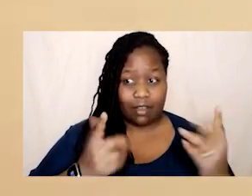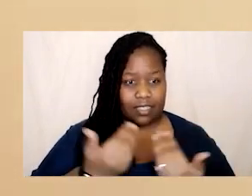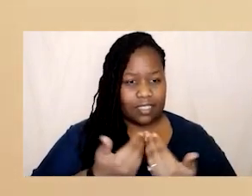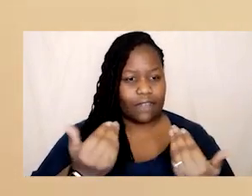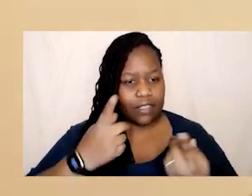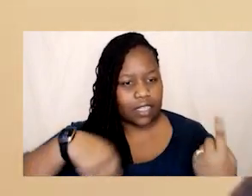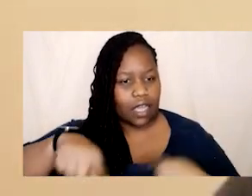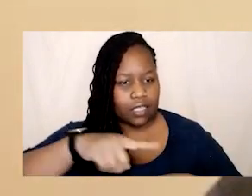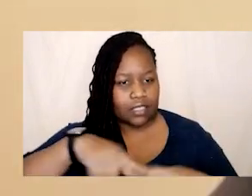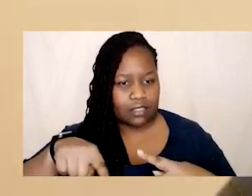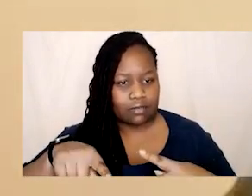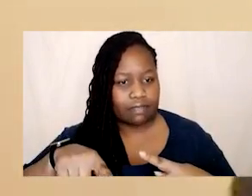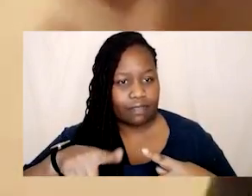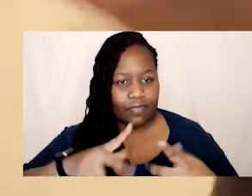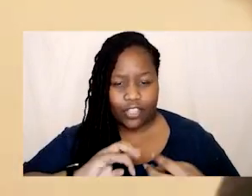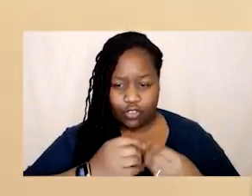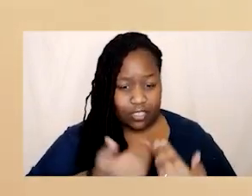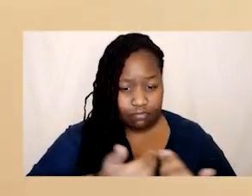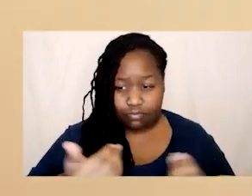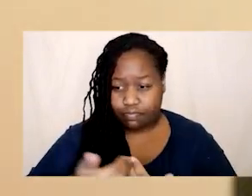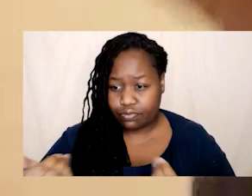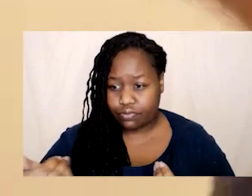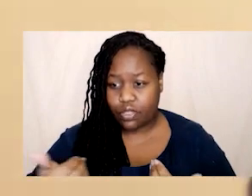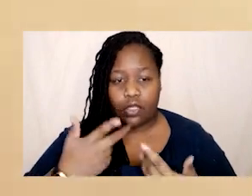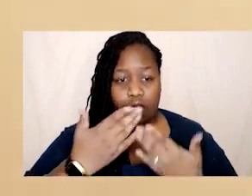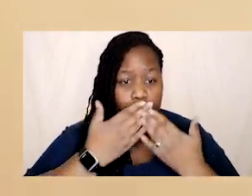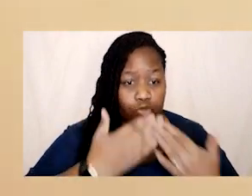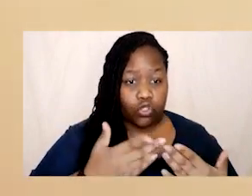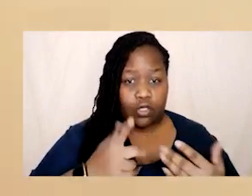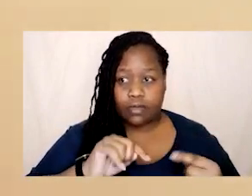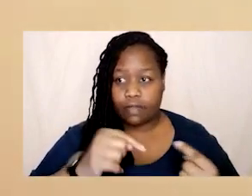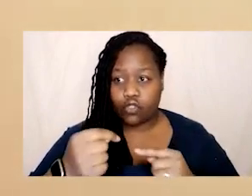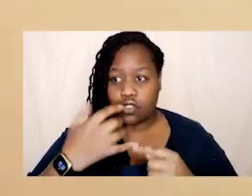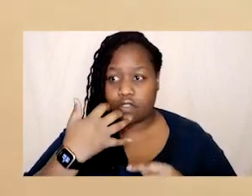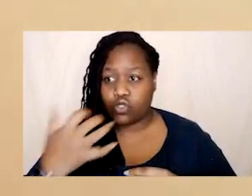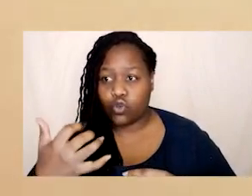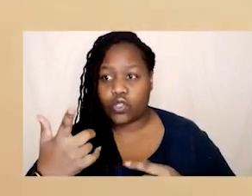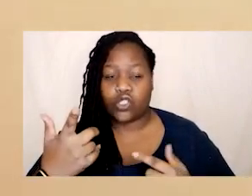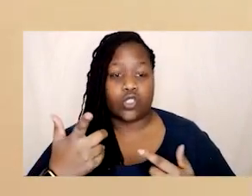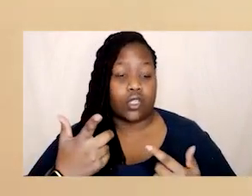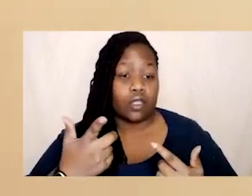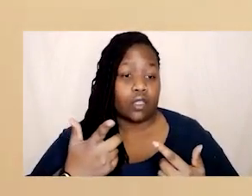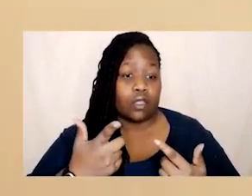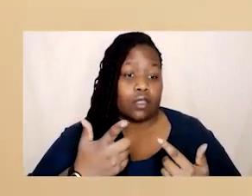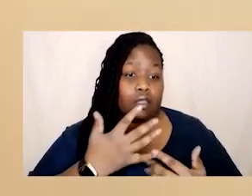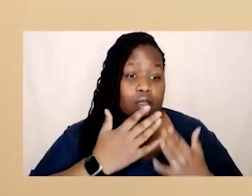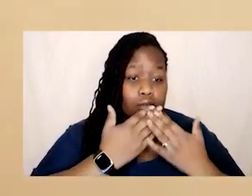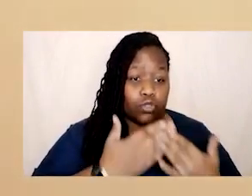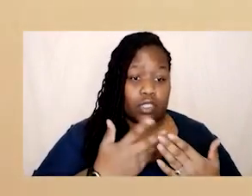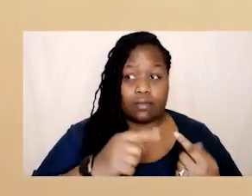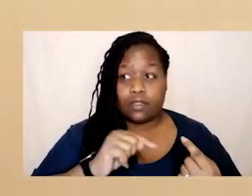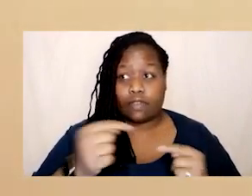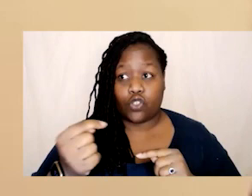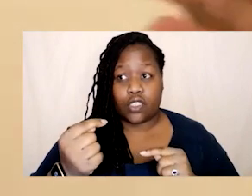um we're seeing muslims versus jewish muslims versus christians we're seeing asians versus blacks we're seeing